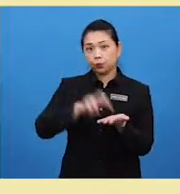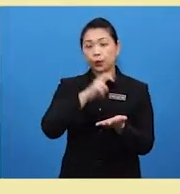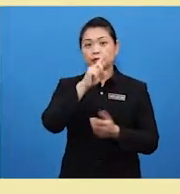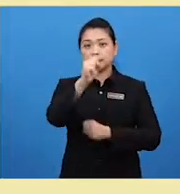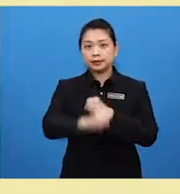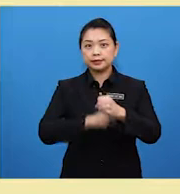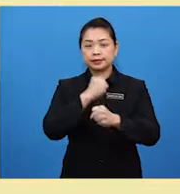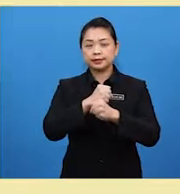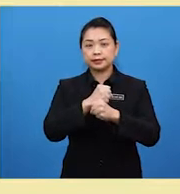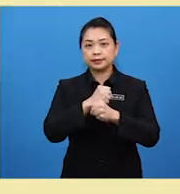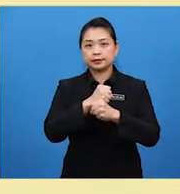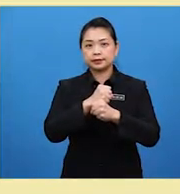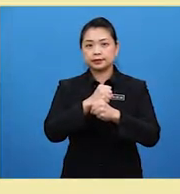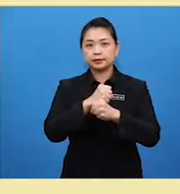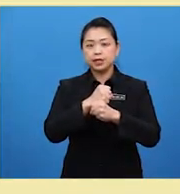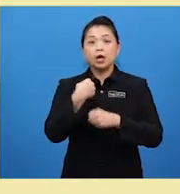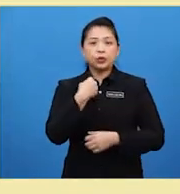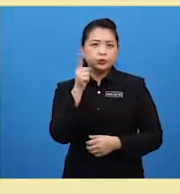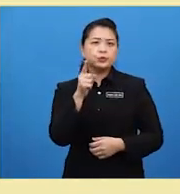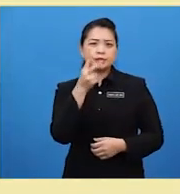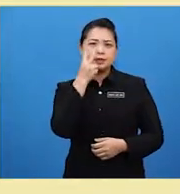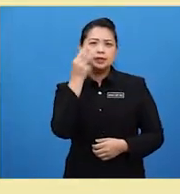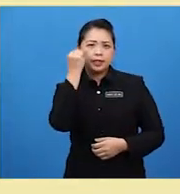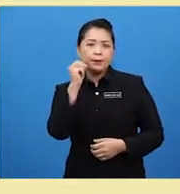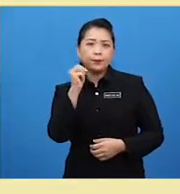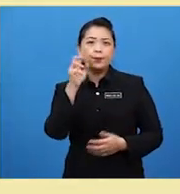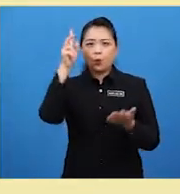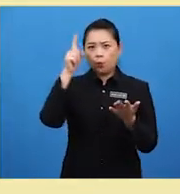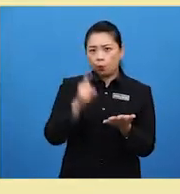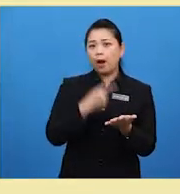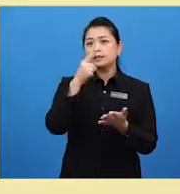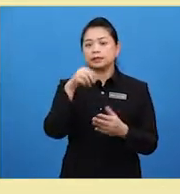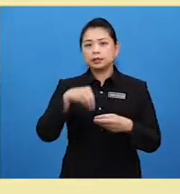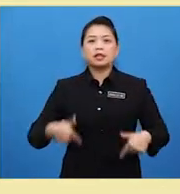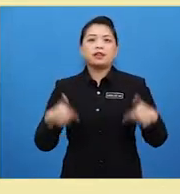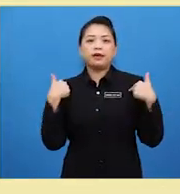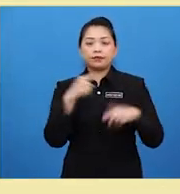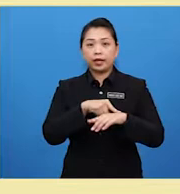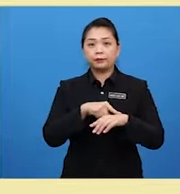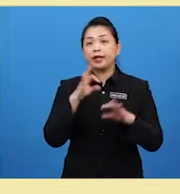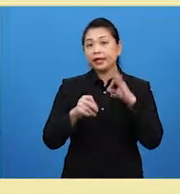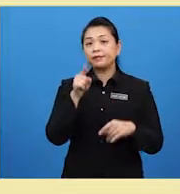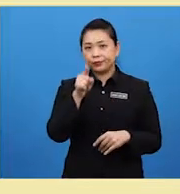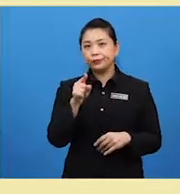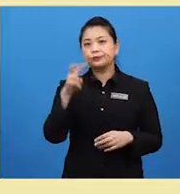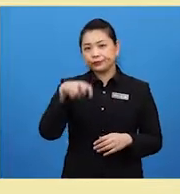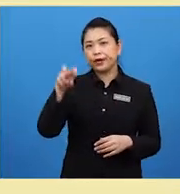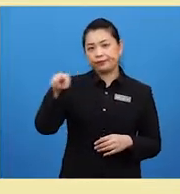a year. You see them once in a lifetime, if you travel.